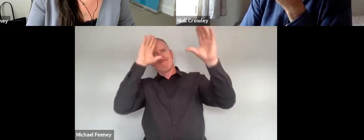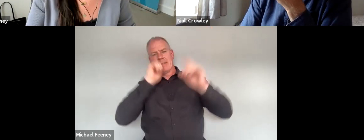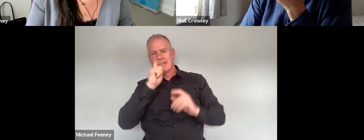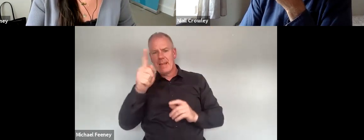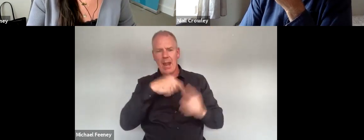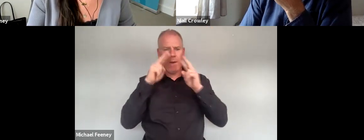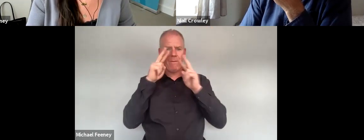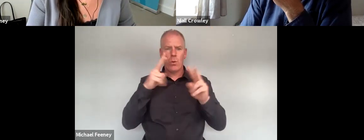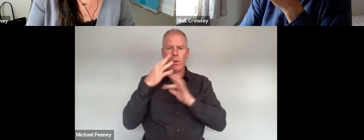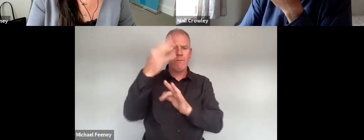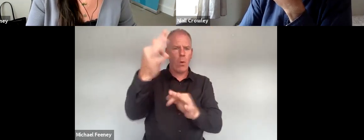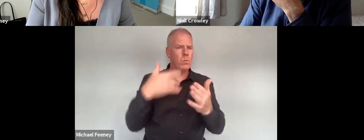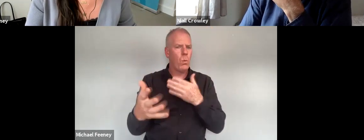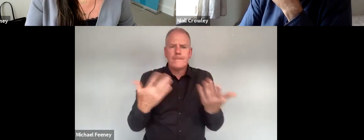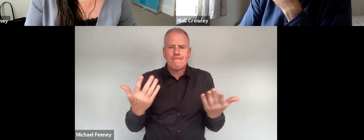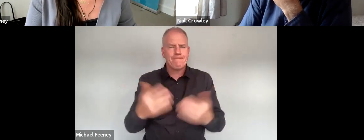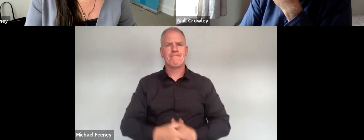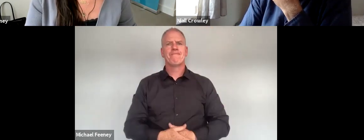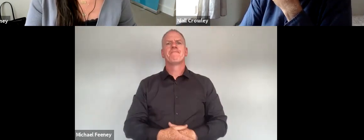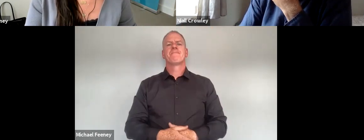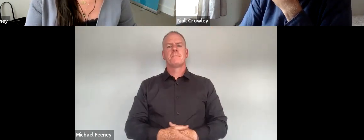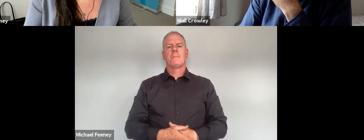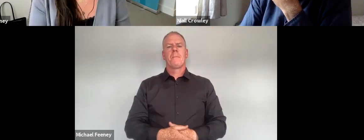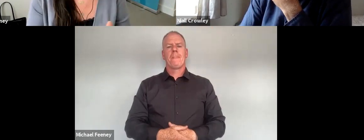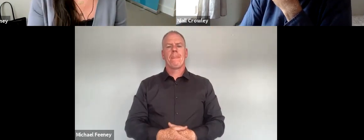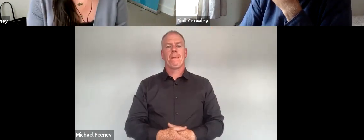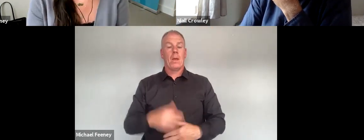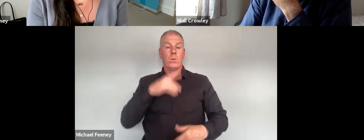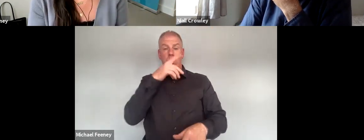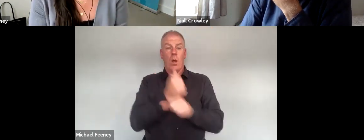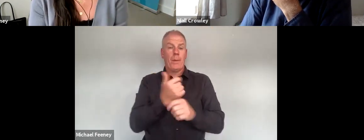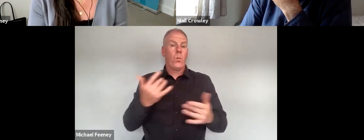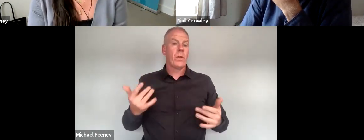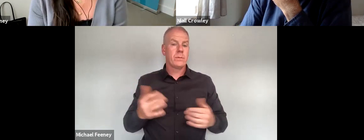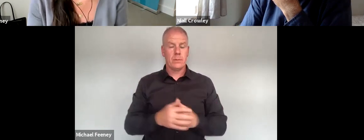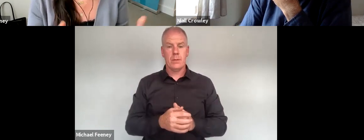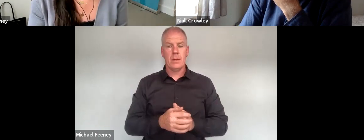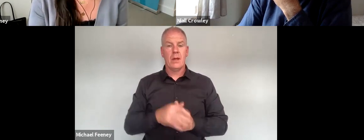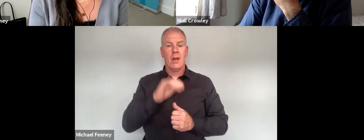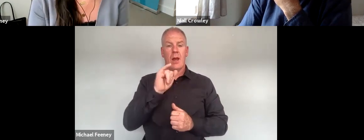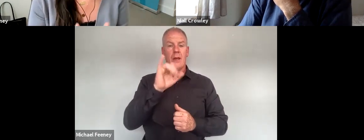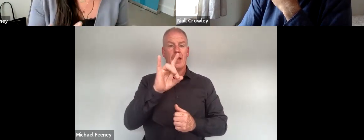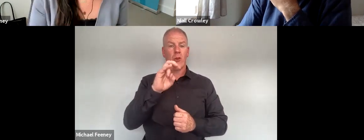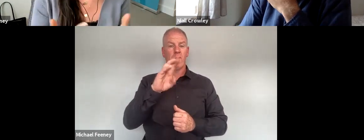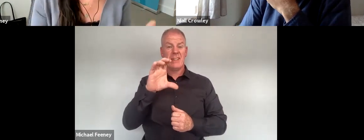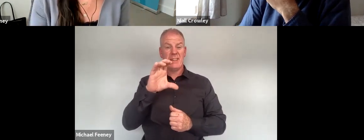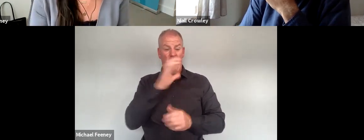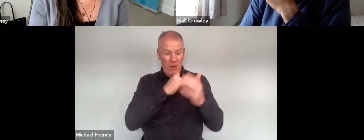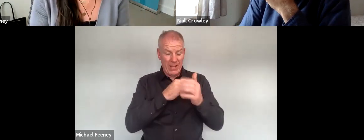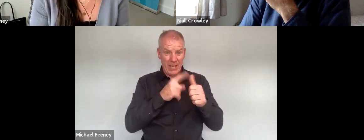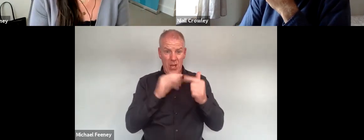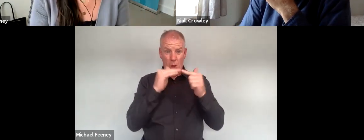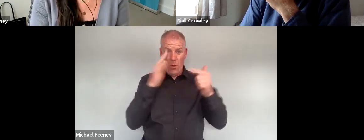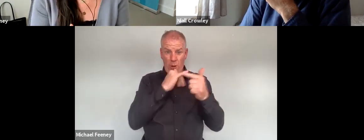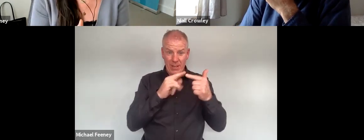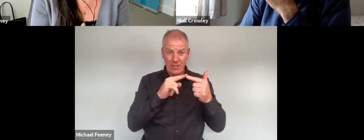should look like going forward. I'm going to talk today about IREC as an institution as an equality body